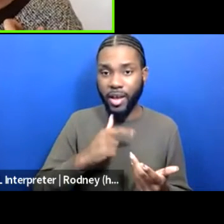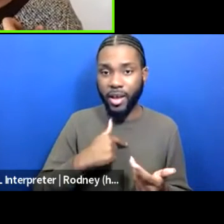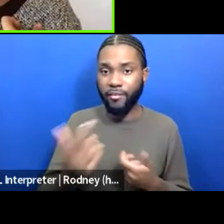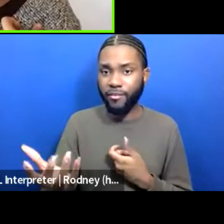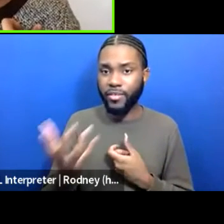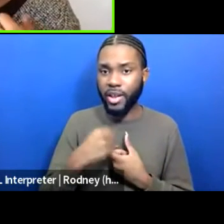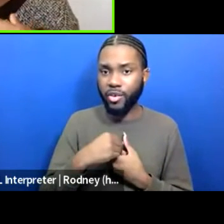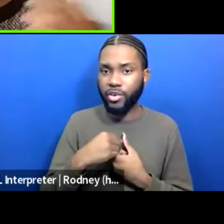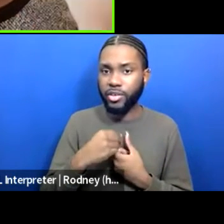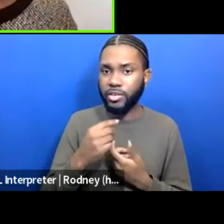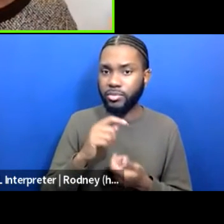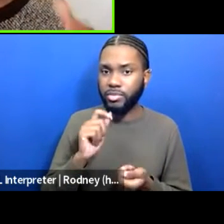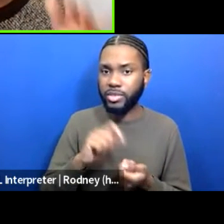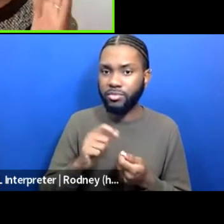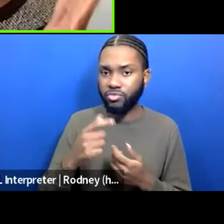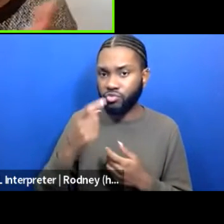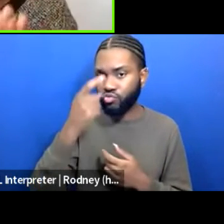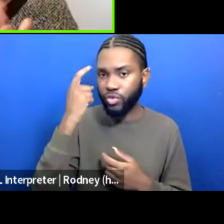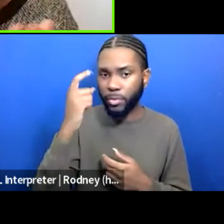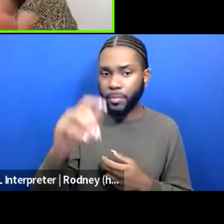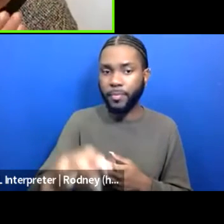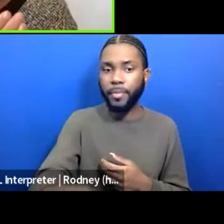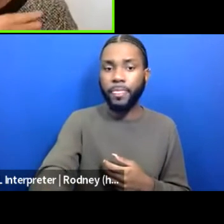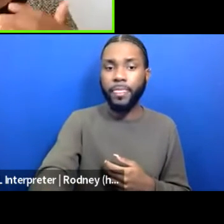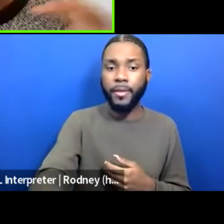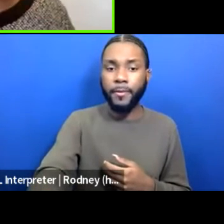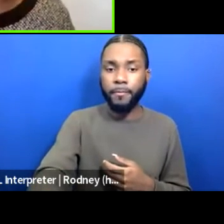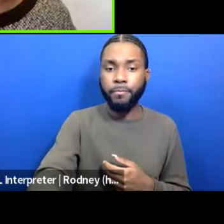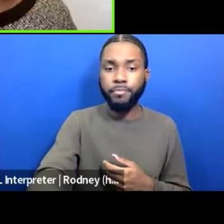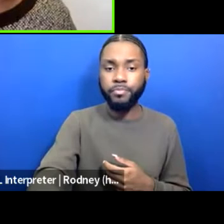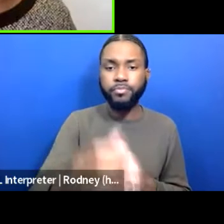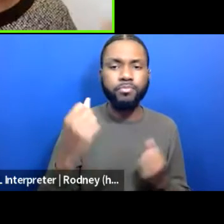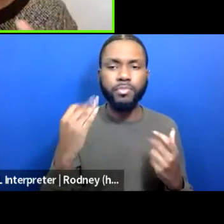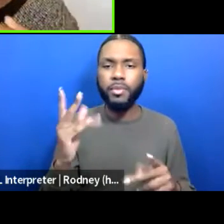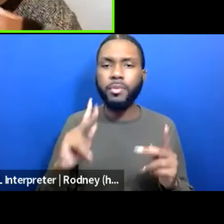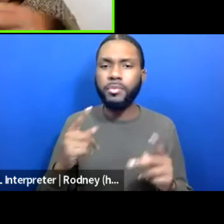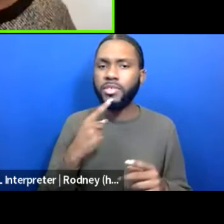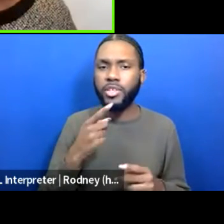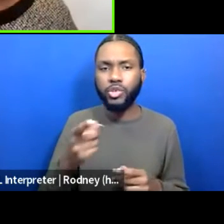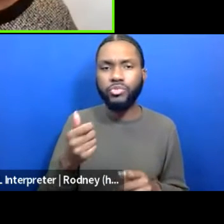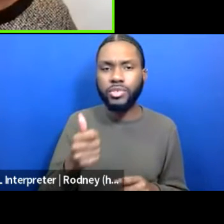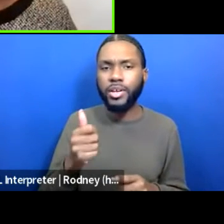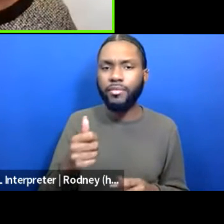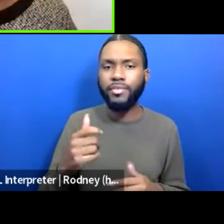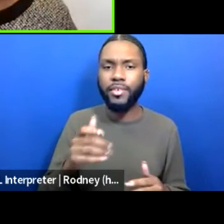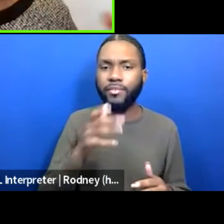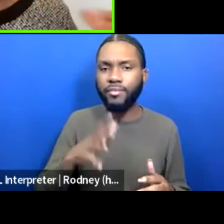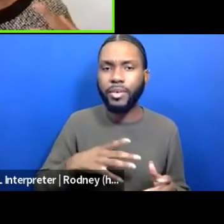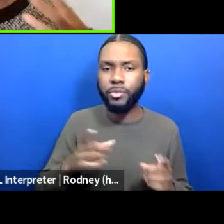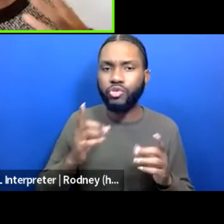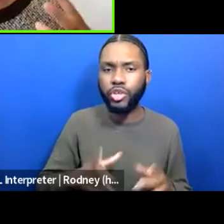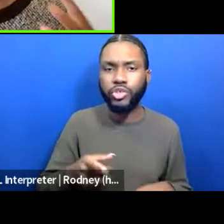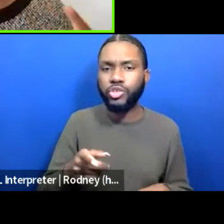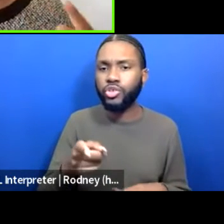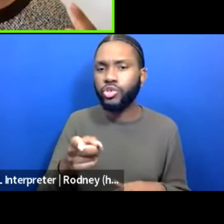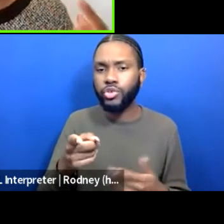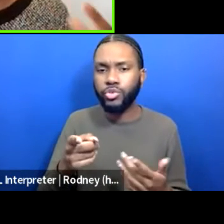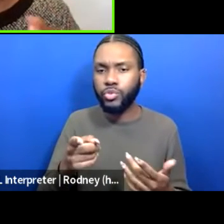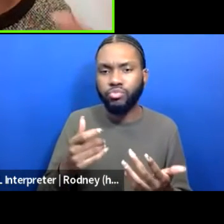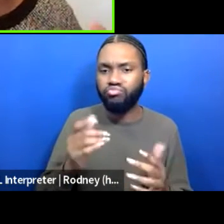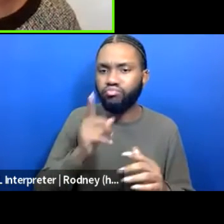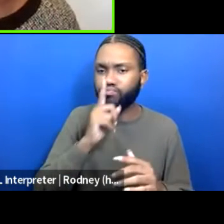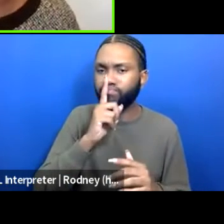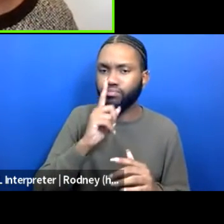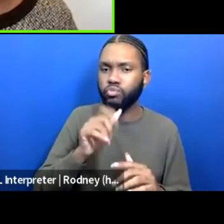about what so many people said, listen, you're a female director. Like, don't talk about having kids. Don't talk about any of that stuff. And I've inherited,